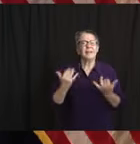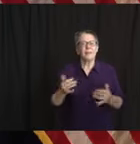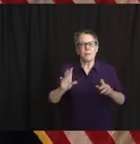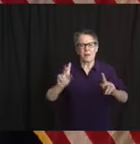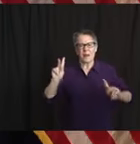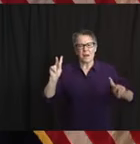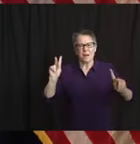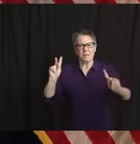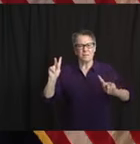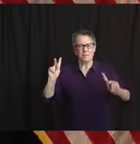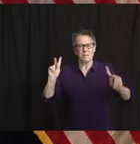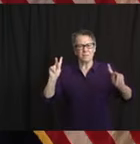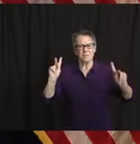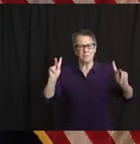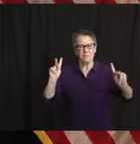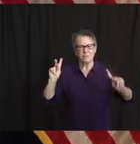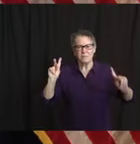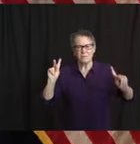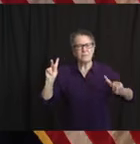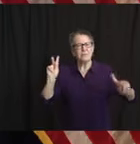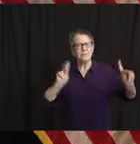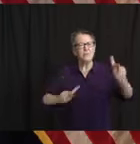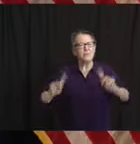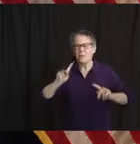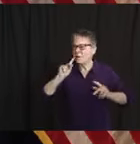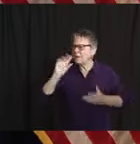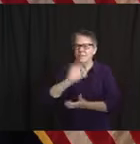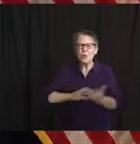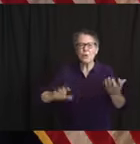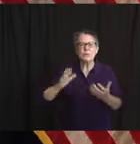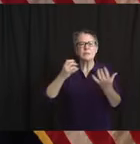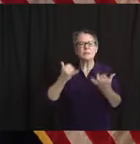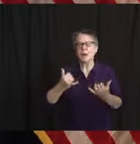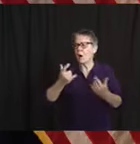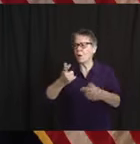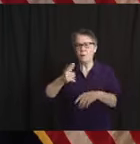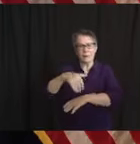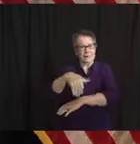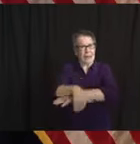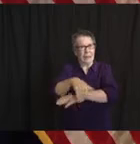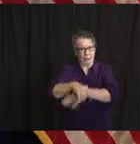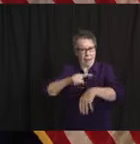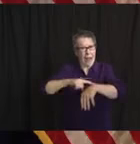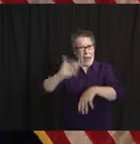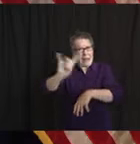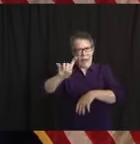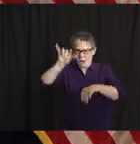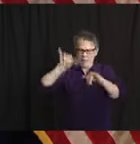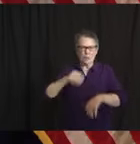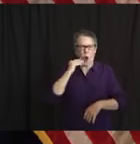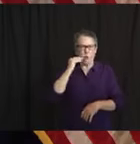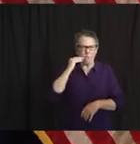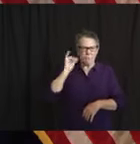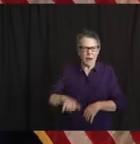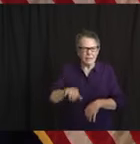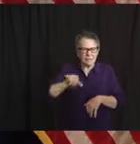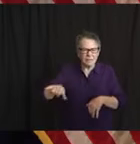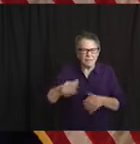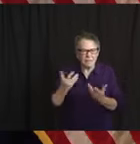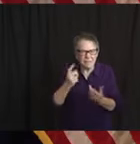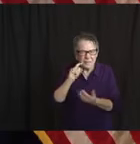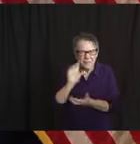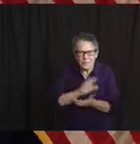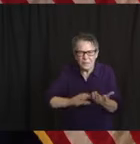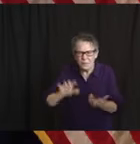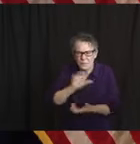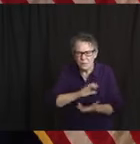Because there are some stores that appear to be remaining open later than that. Can you help clarify that? Finally, on a COVID vaccine, what are you doing